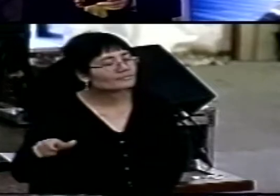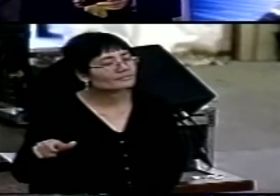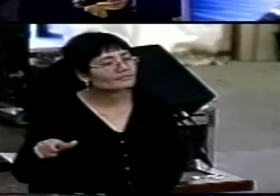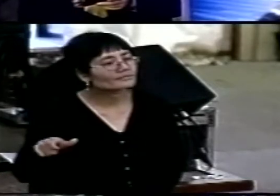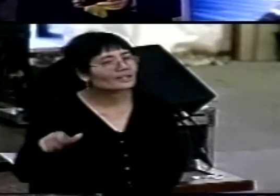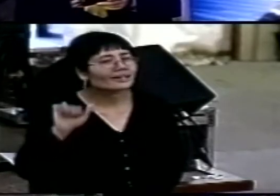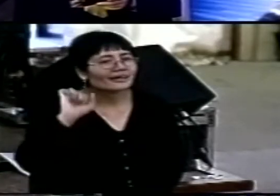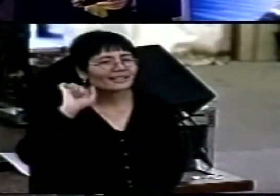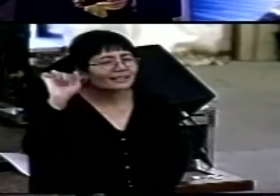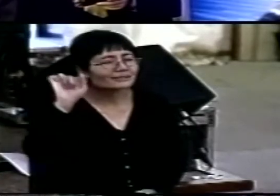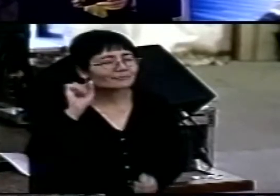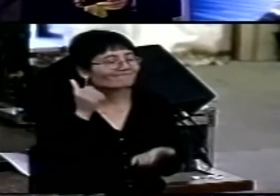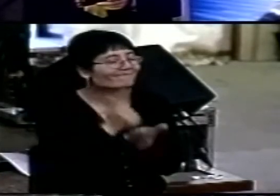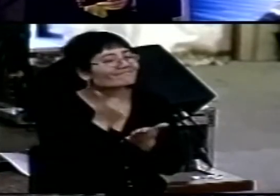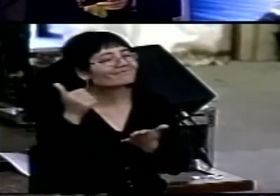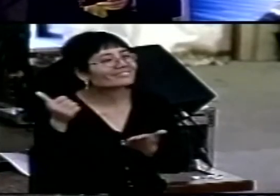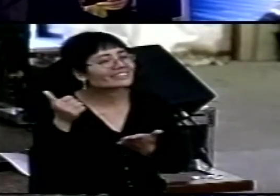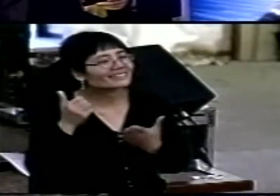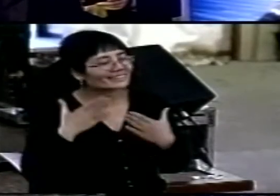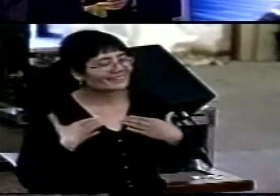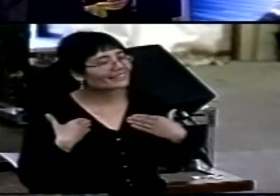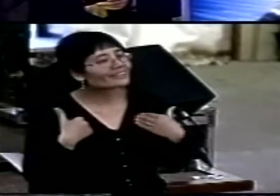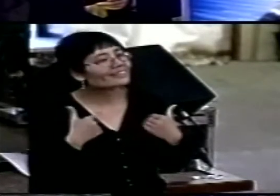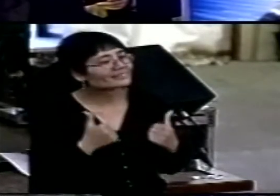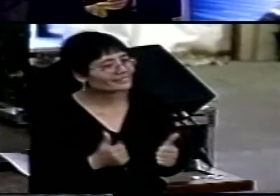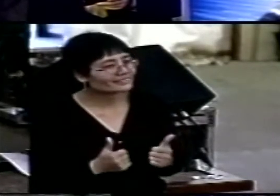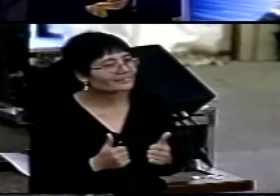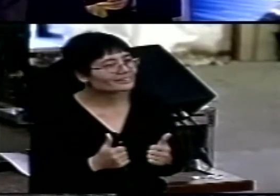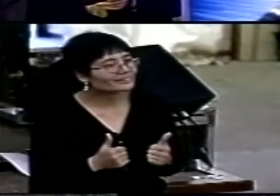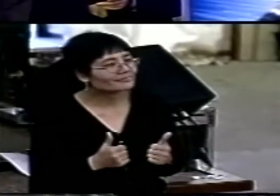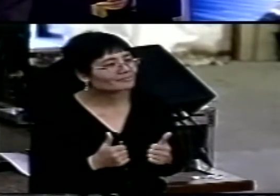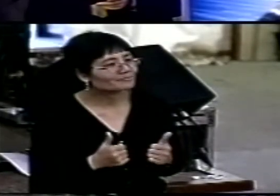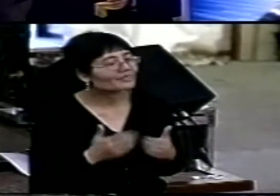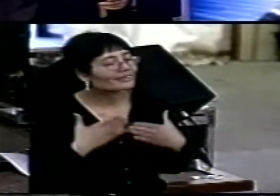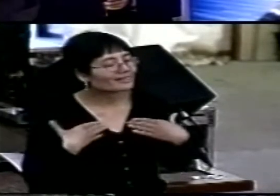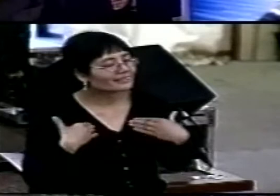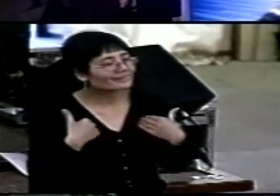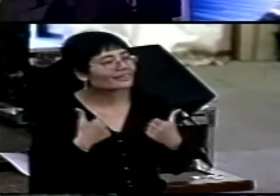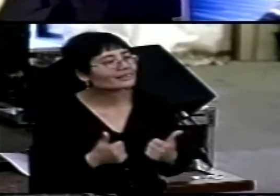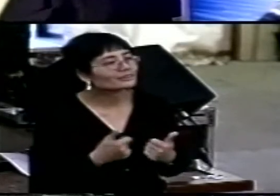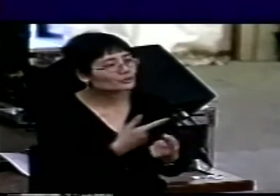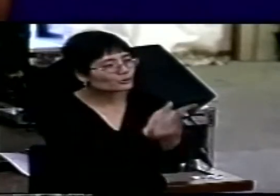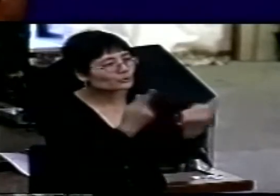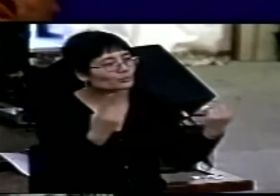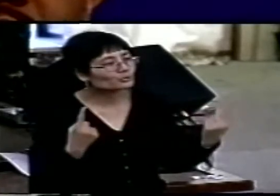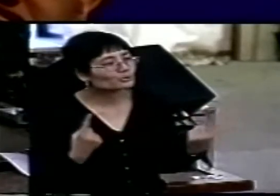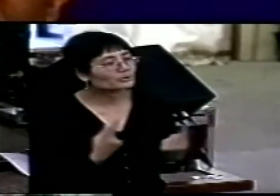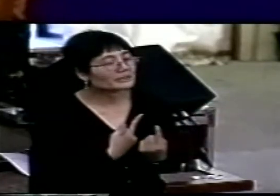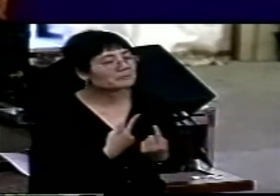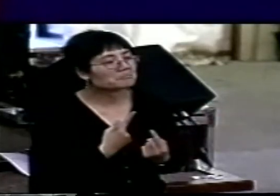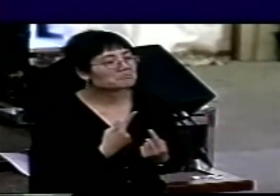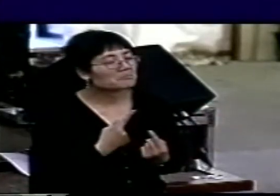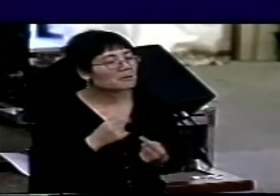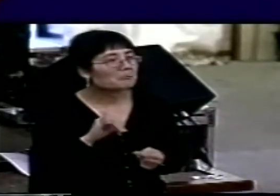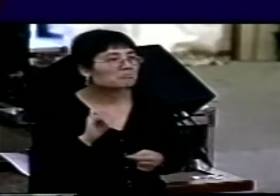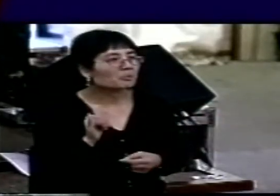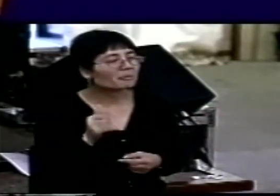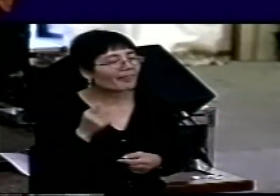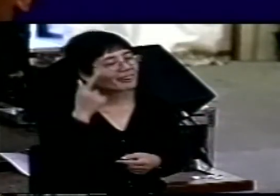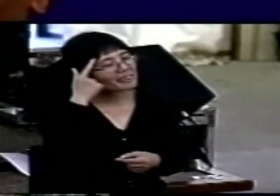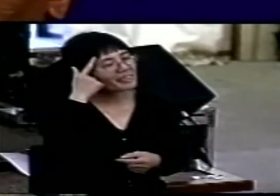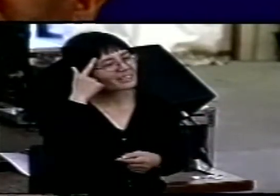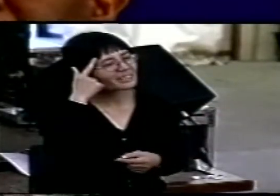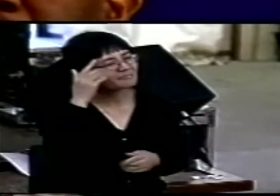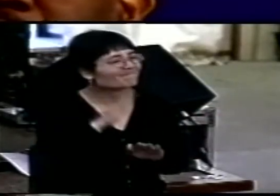There is a generosity in this prayer, which we probably take for granted and which we are